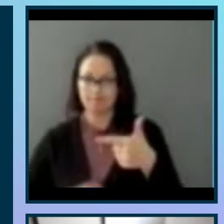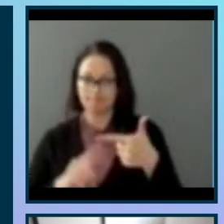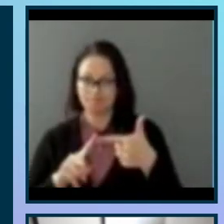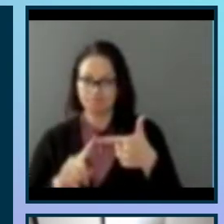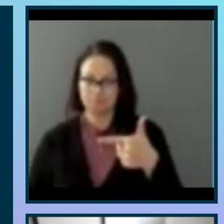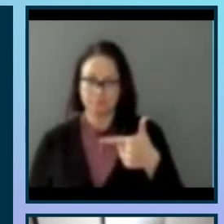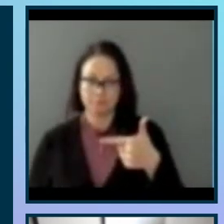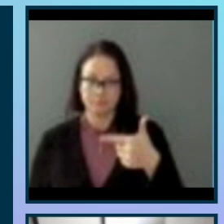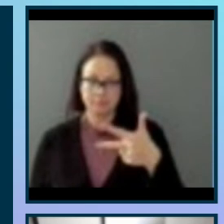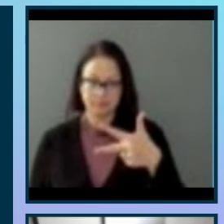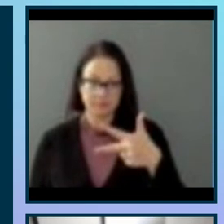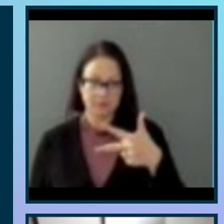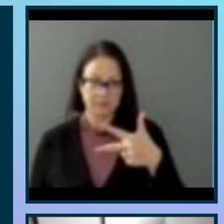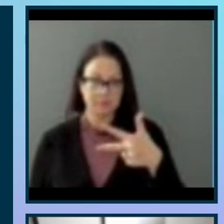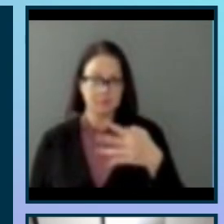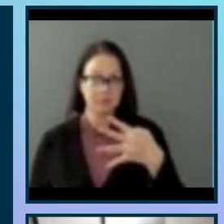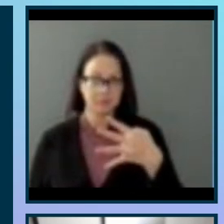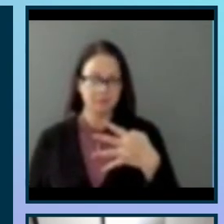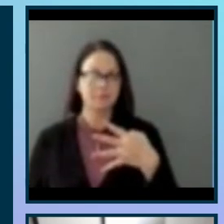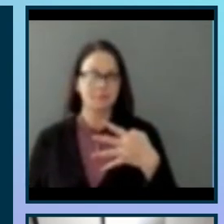disability in the media, and how to be an ally.